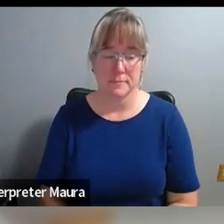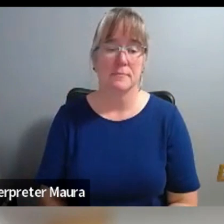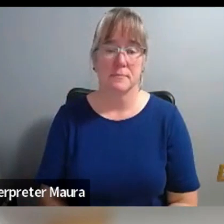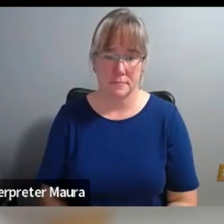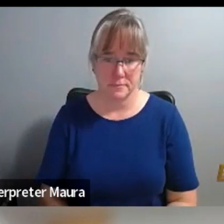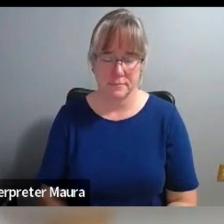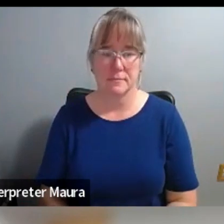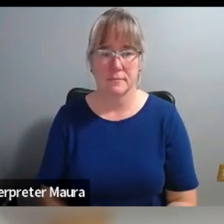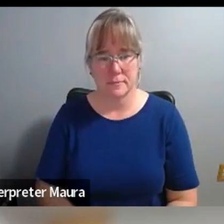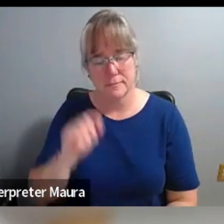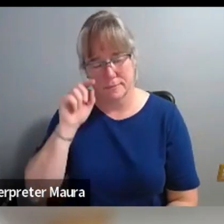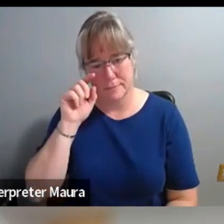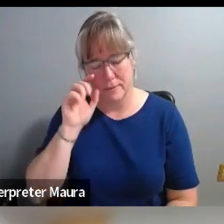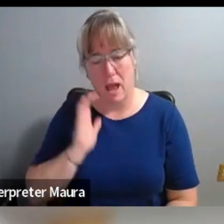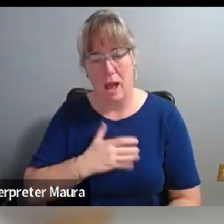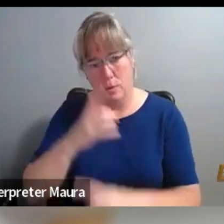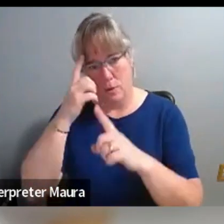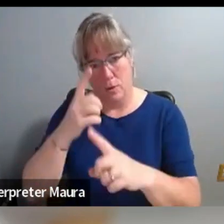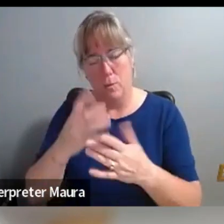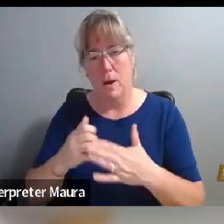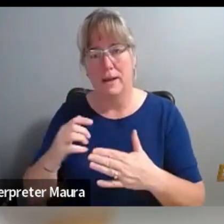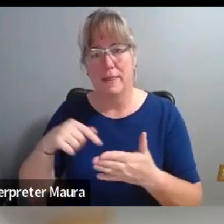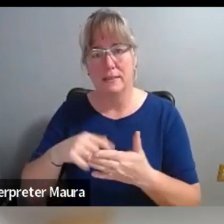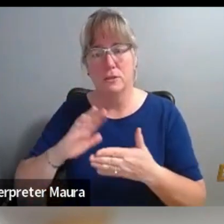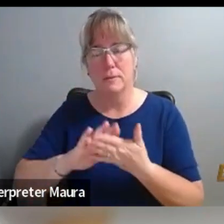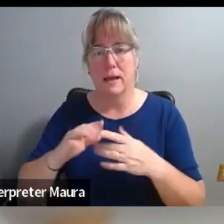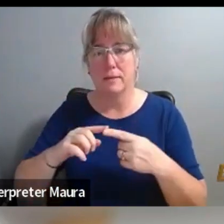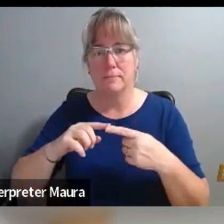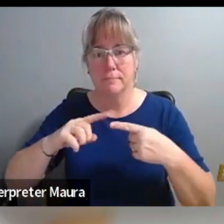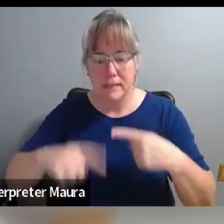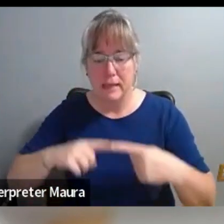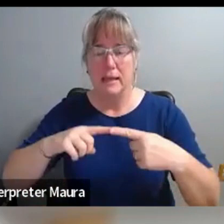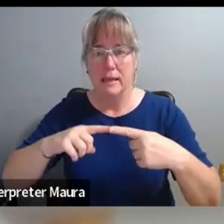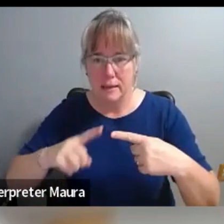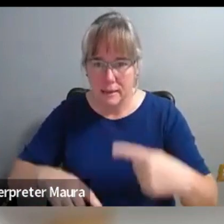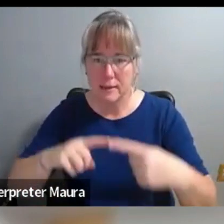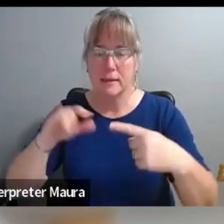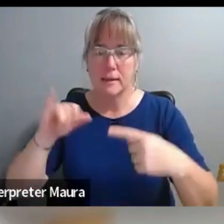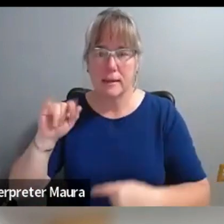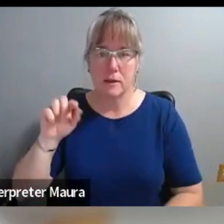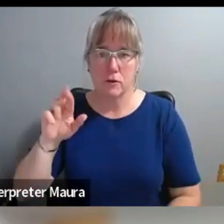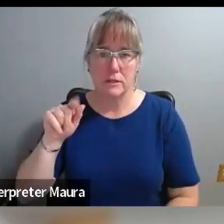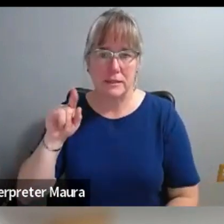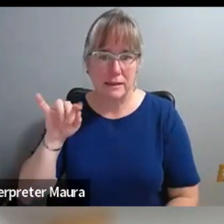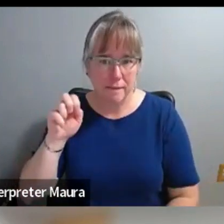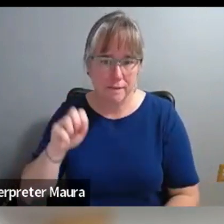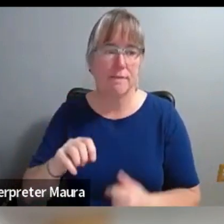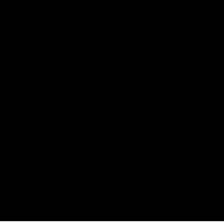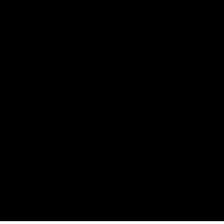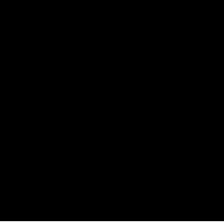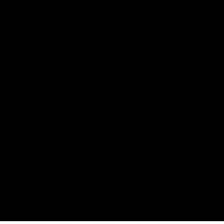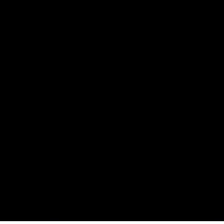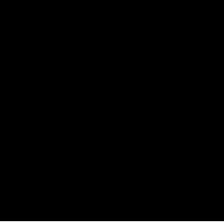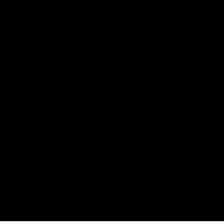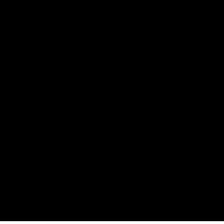this to be super iterative and sort of circular. And what we were hearing from the community was going to inform the narrative. And then